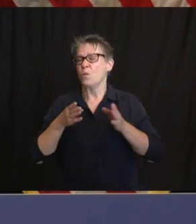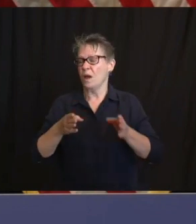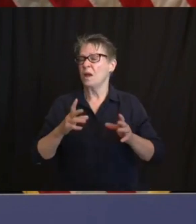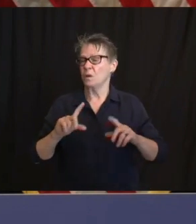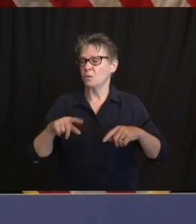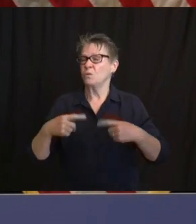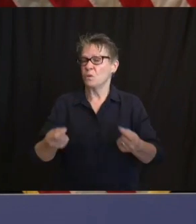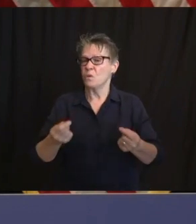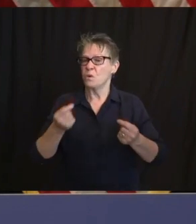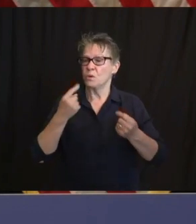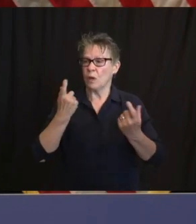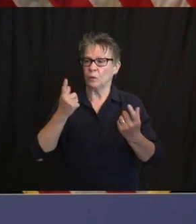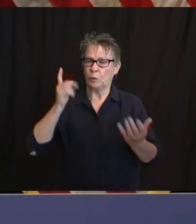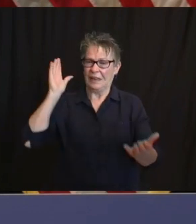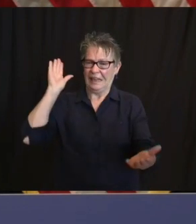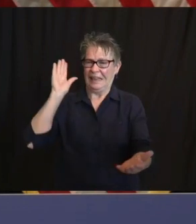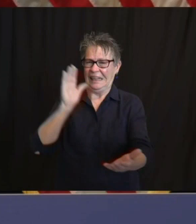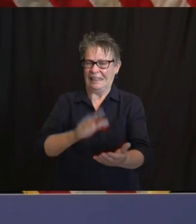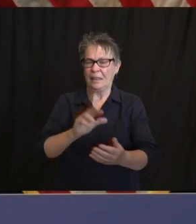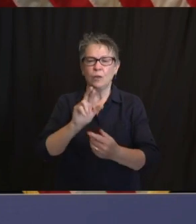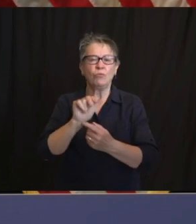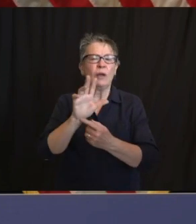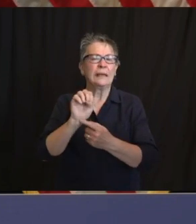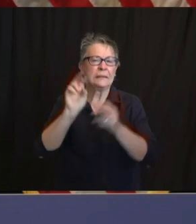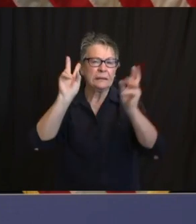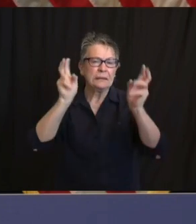given that we had, I think, 30 different